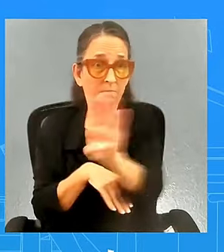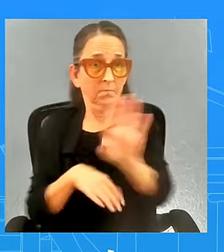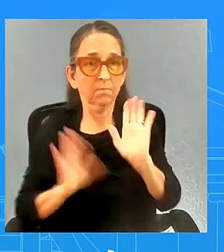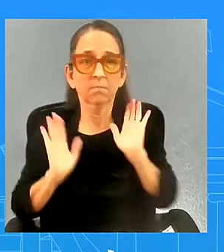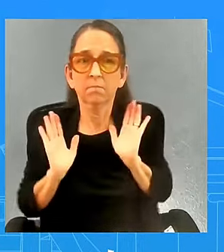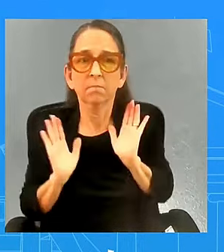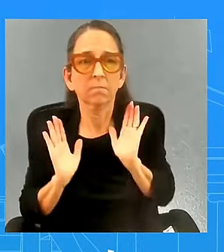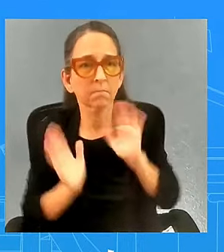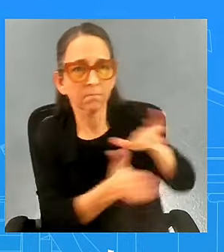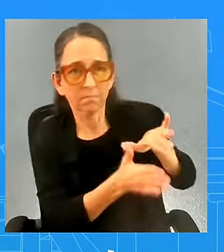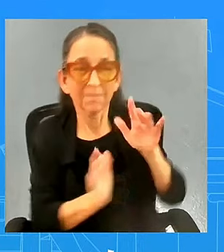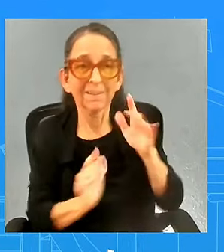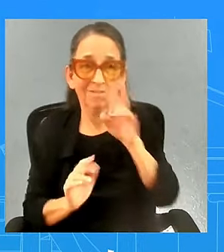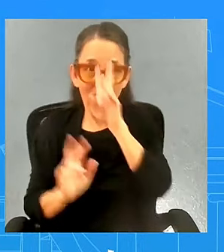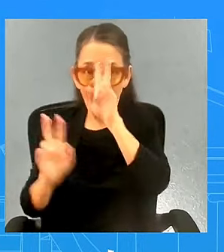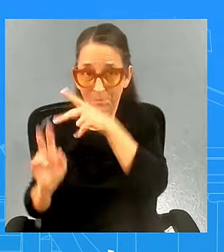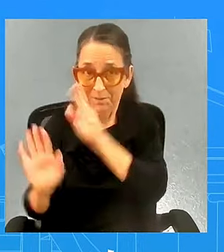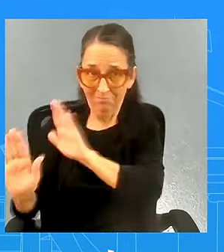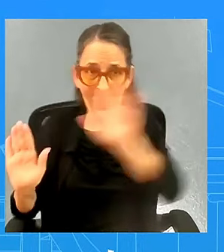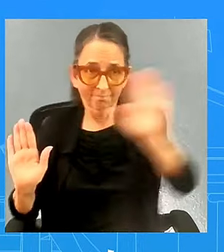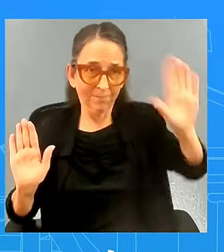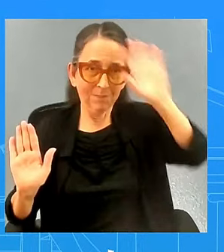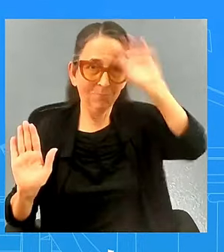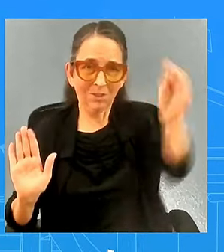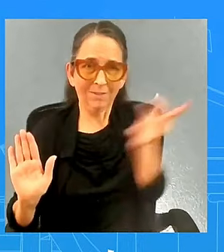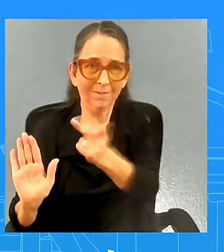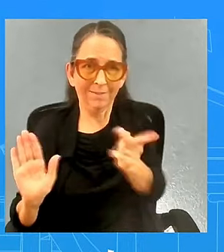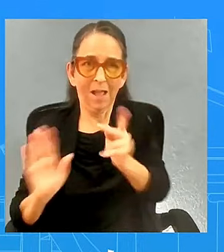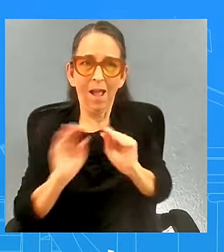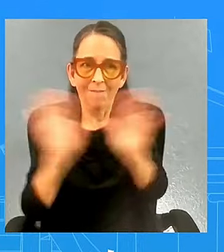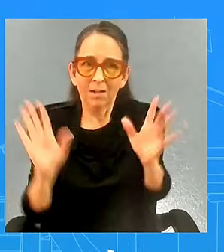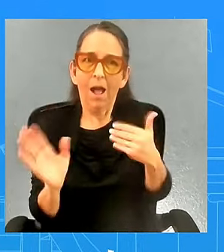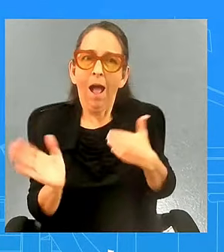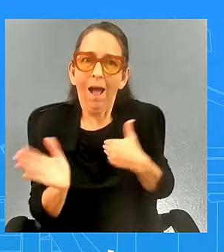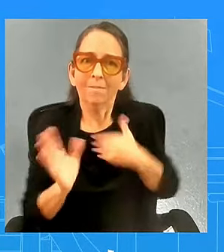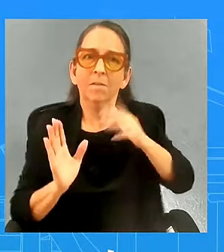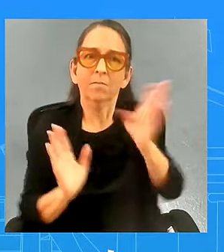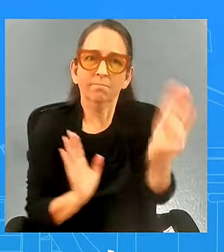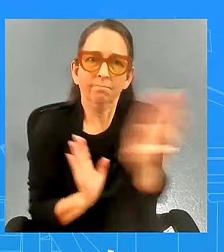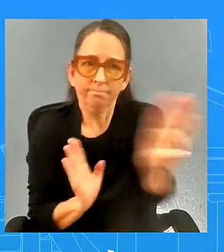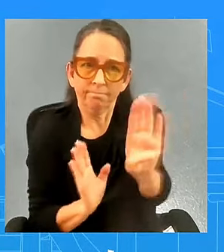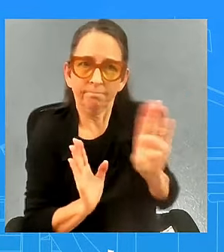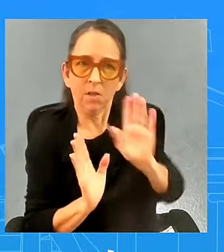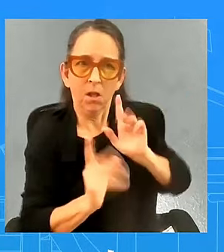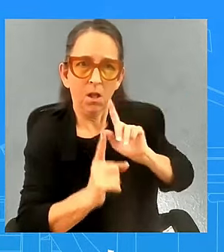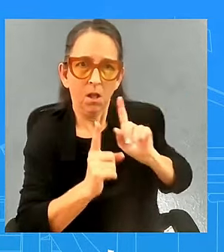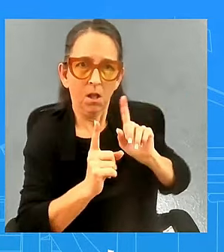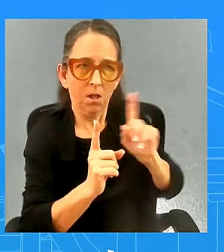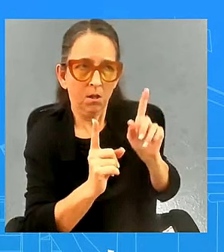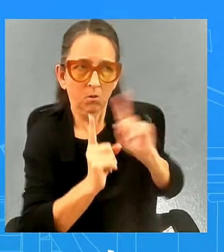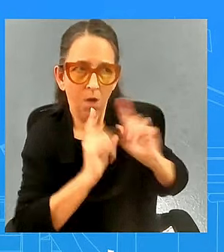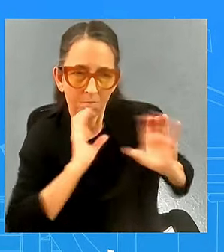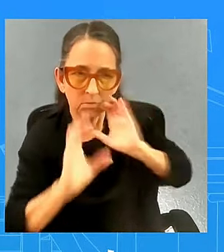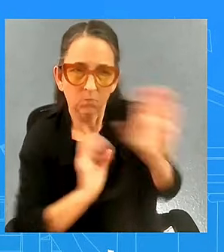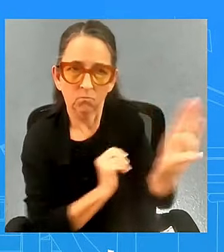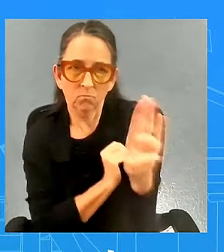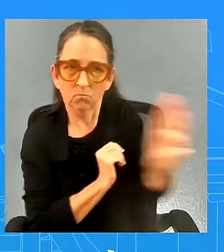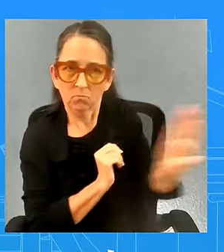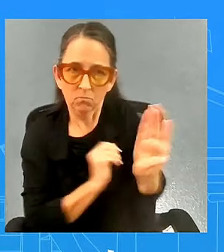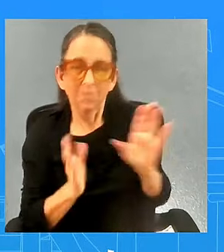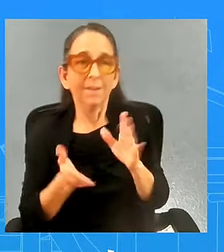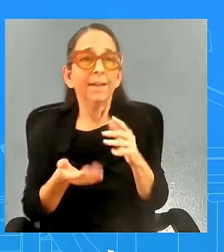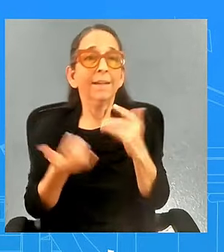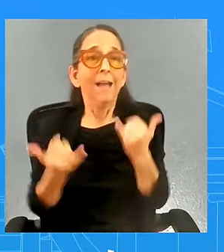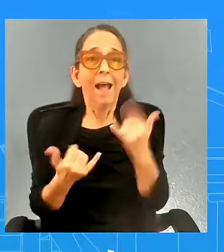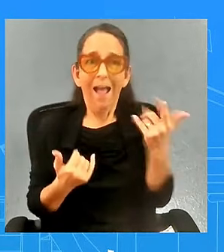is the president so obviously uh they have uh direct communications pretty uh pretty often and he did have a conversation last